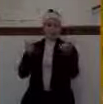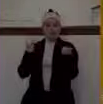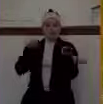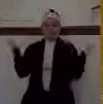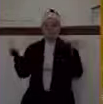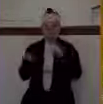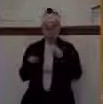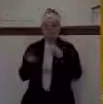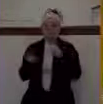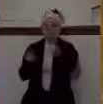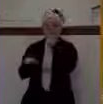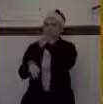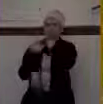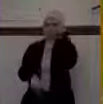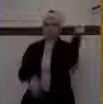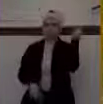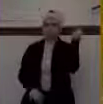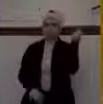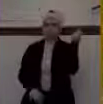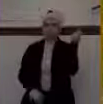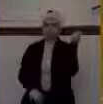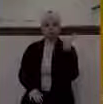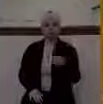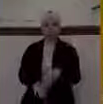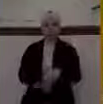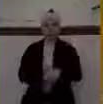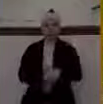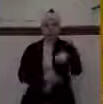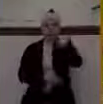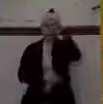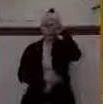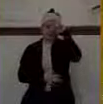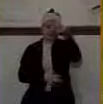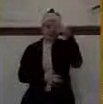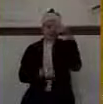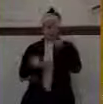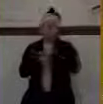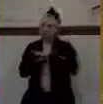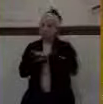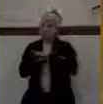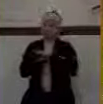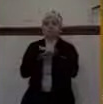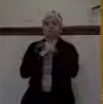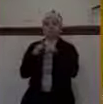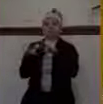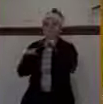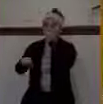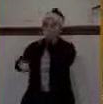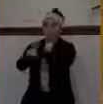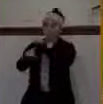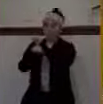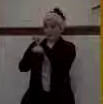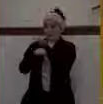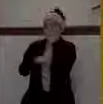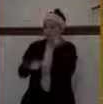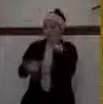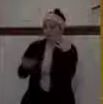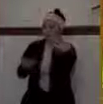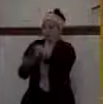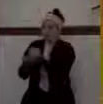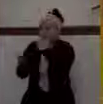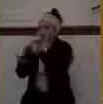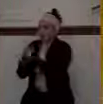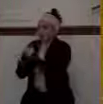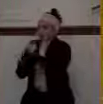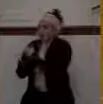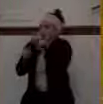were gone. The Egyptian pharaoh came in and he plundered the temple and he took the gold and he took away